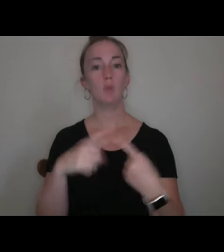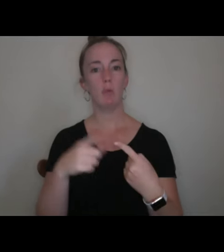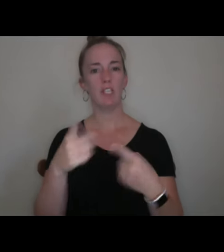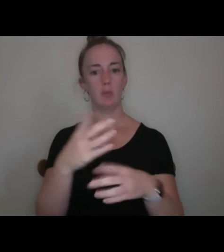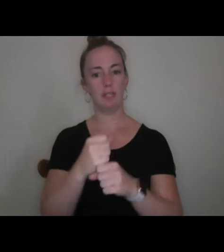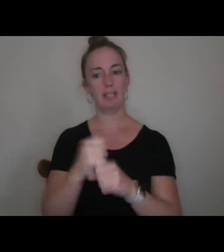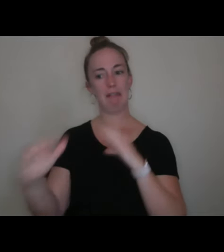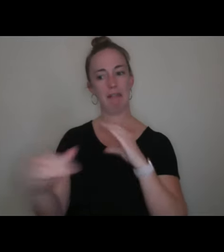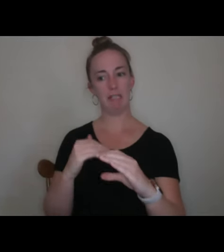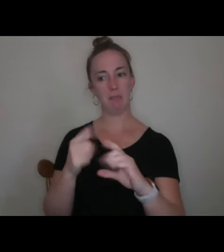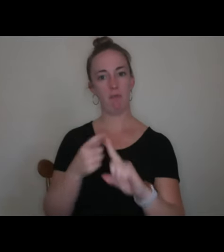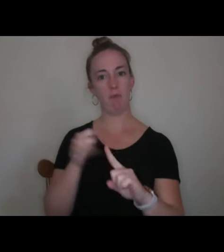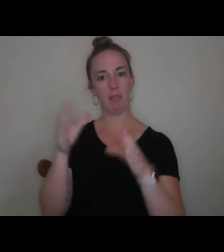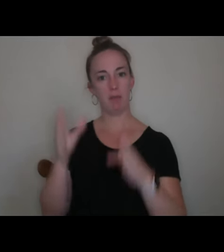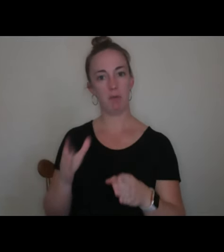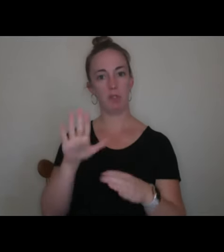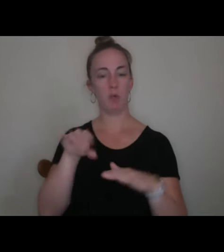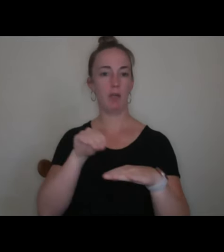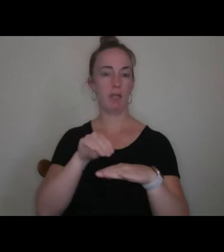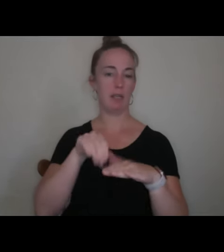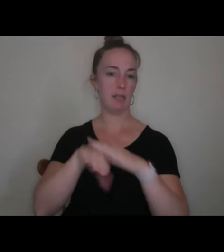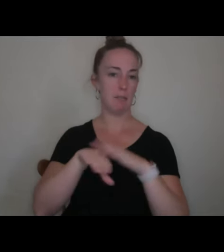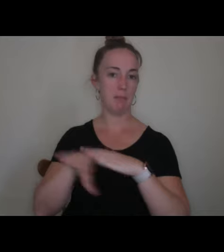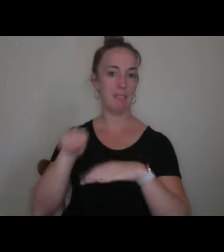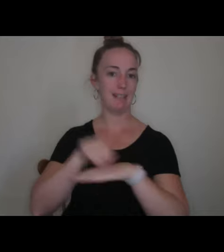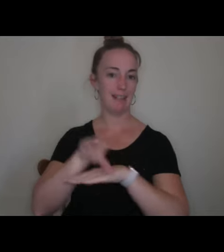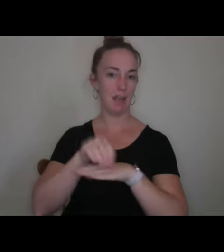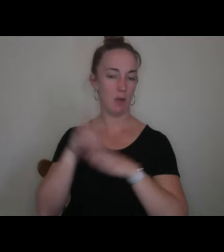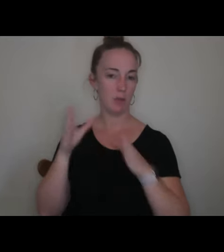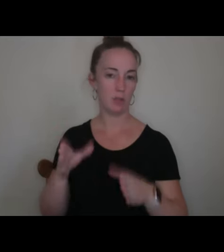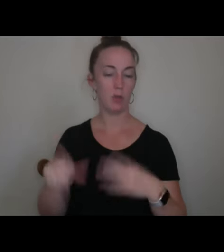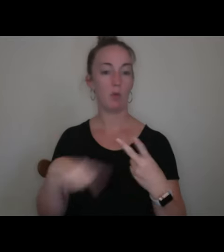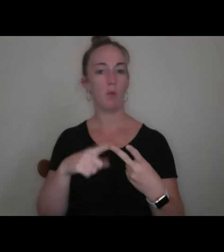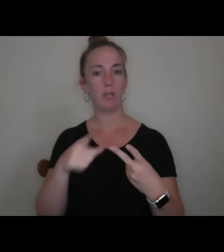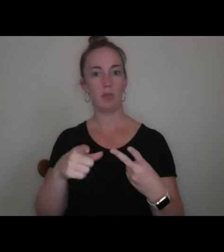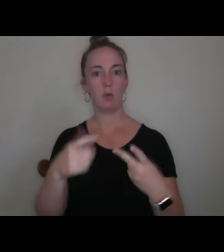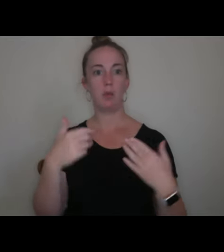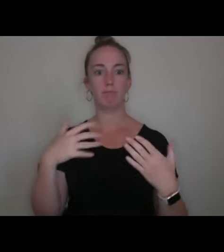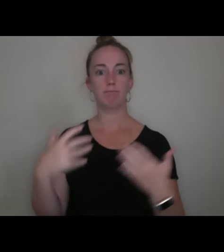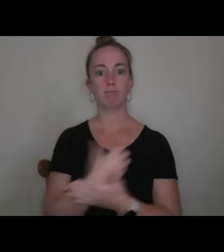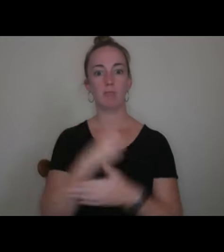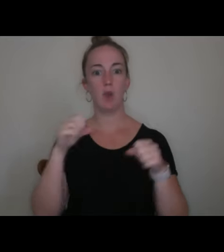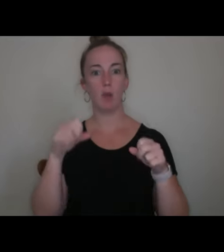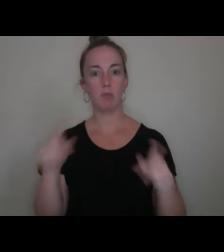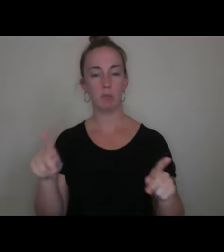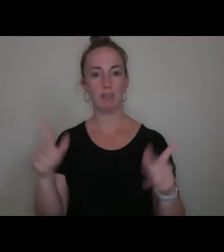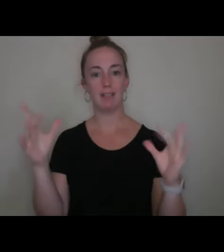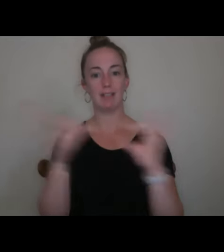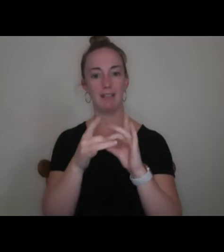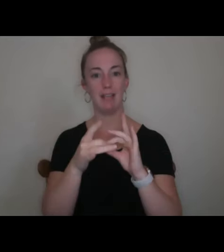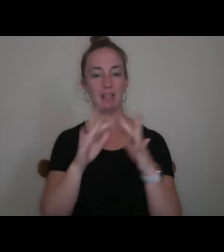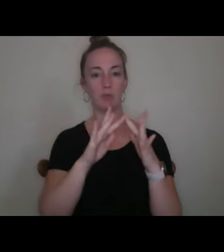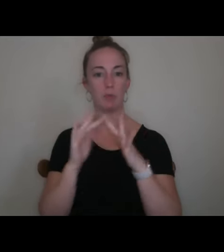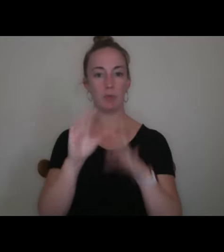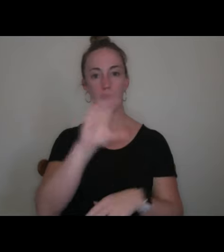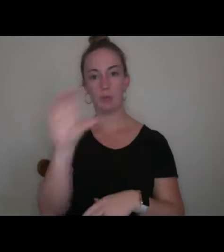person who is your admission counselor, as you get opportunities to connect over Zoom, as you get the chance